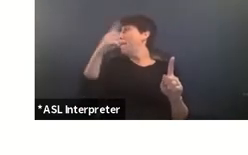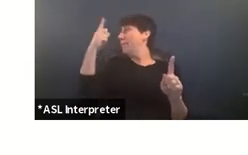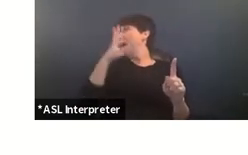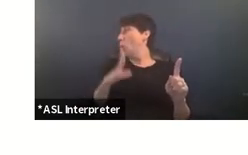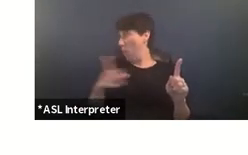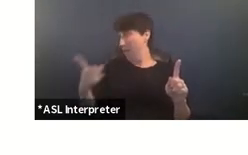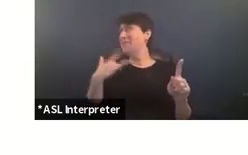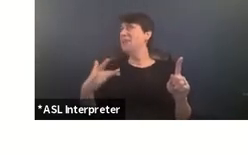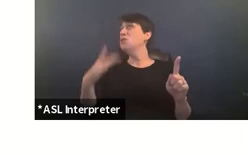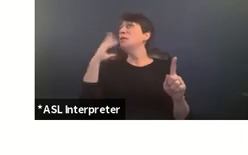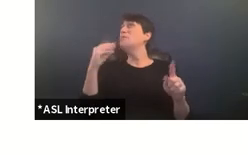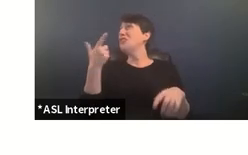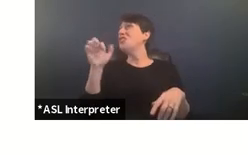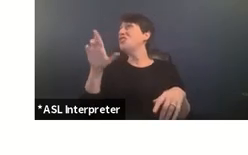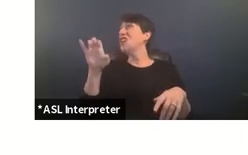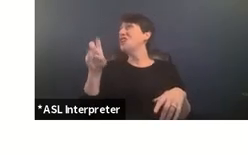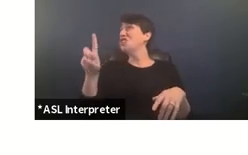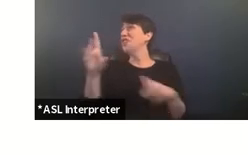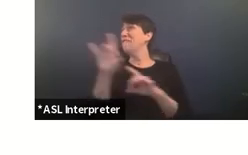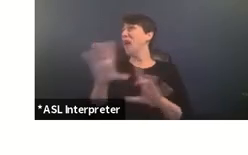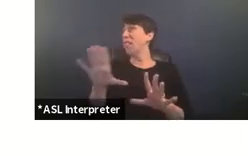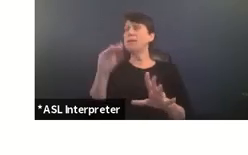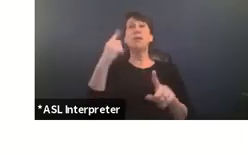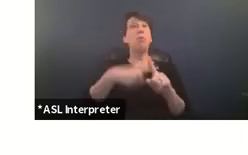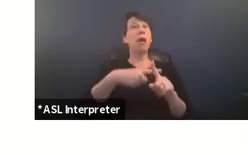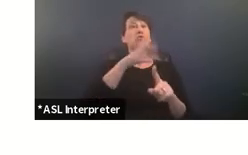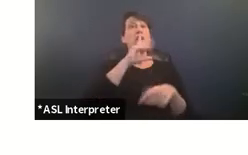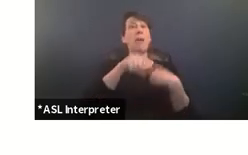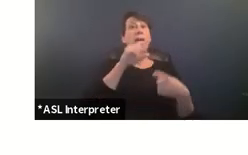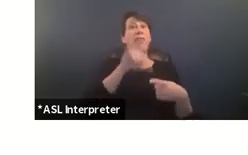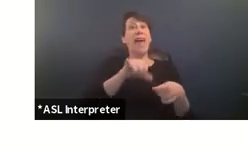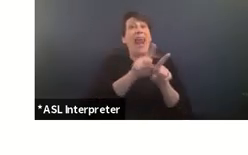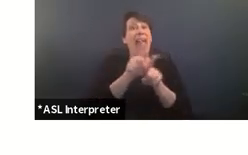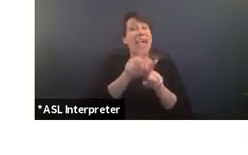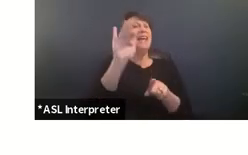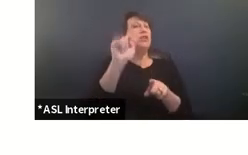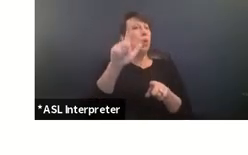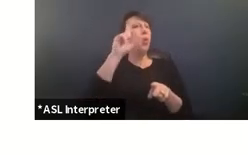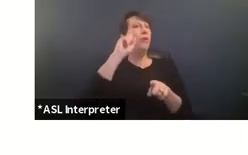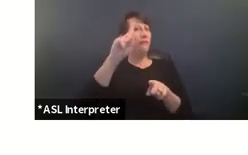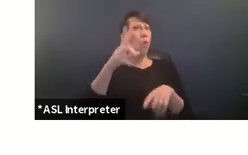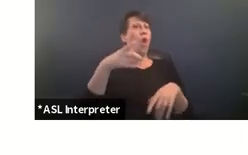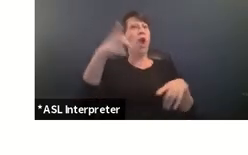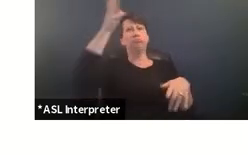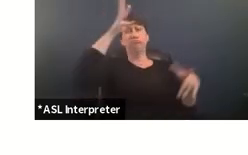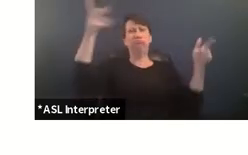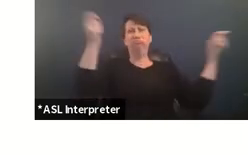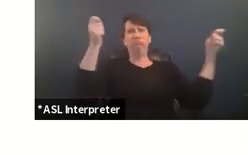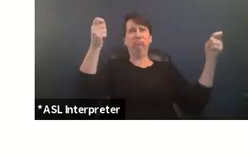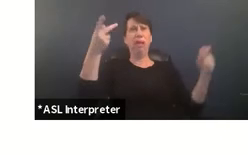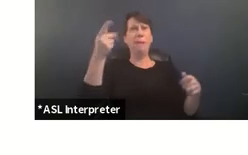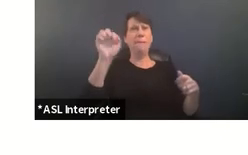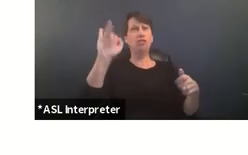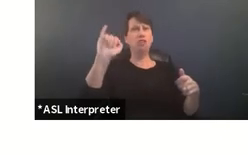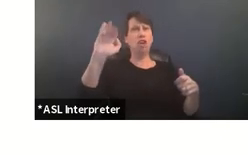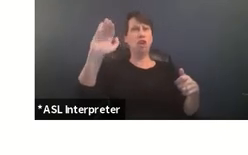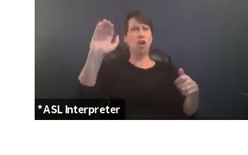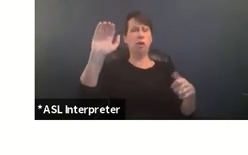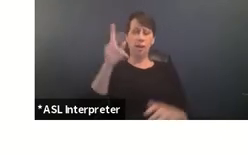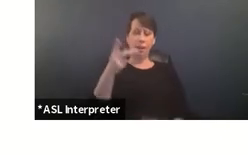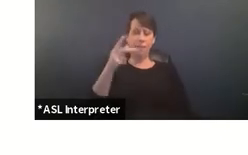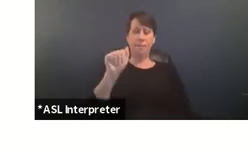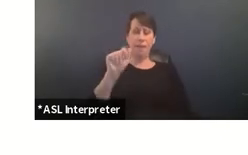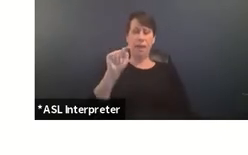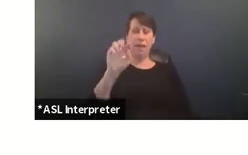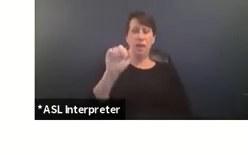violence um and also to talk about it as a as a tool of patriarchy um we know that gender-based violence